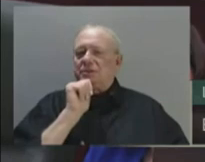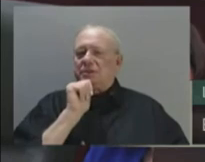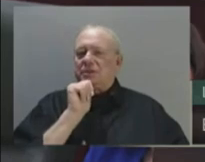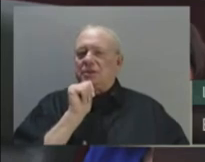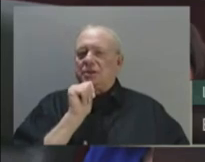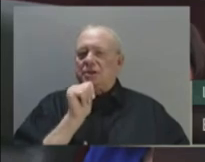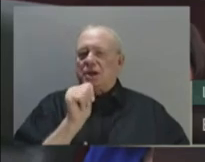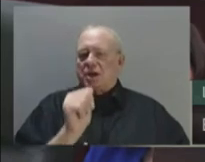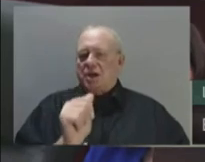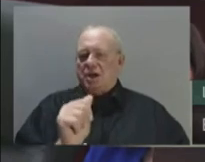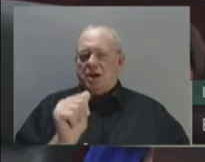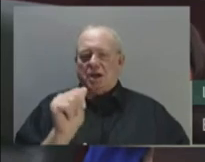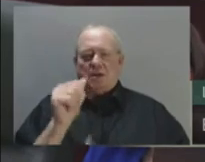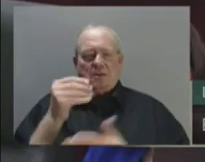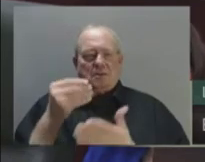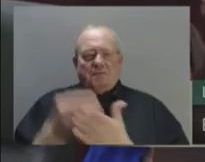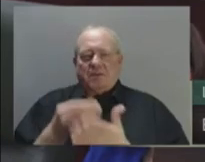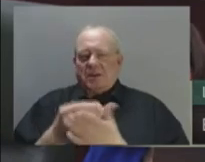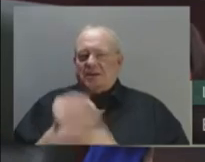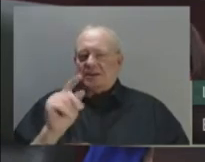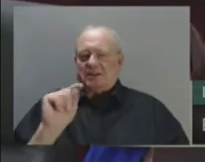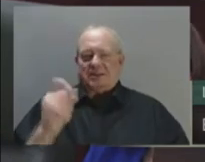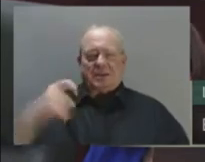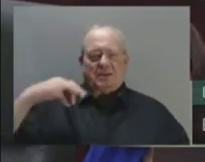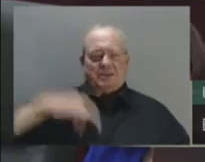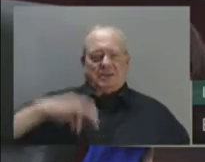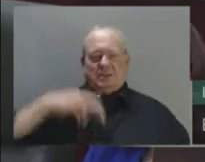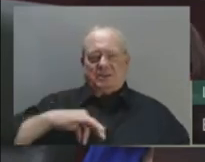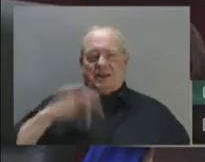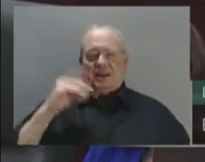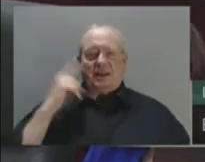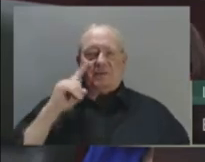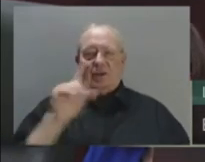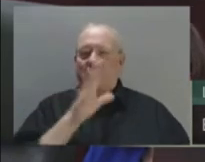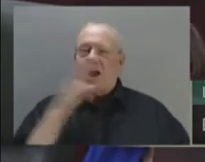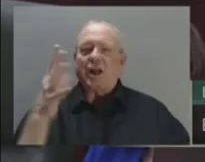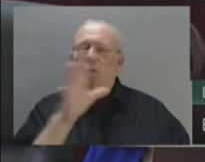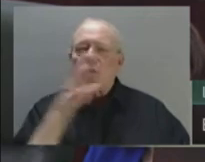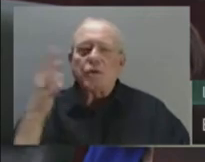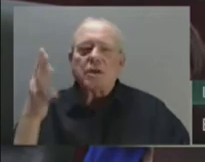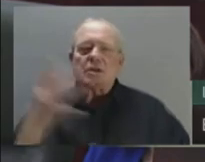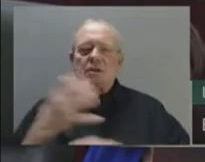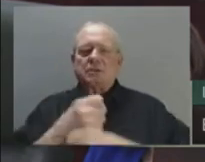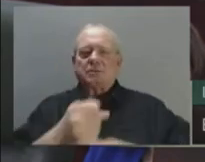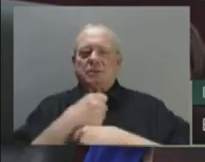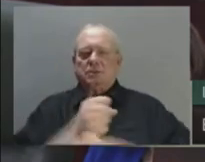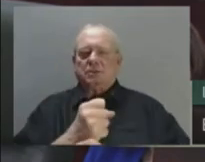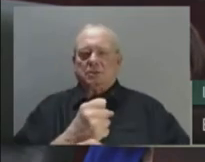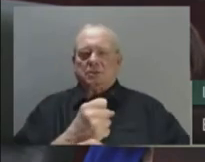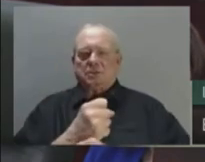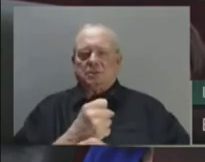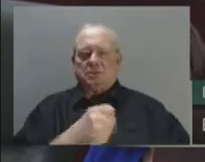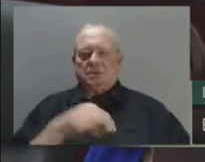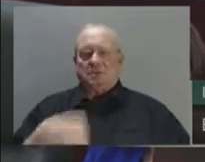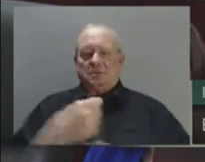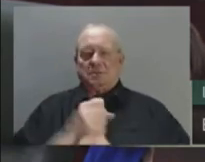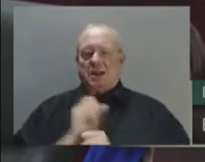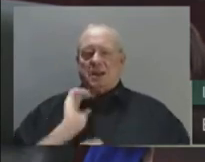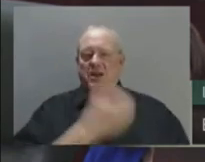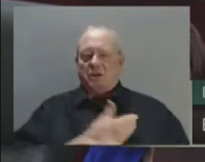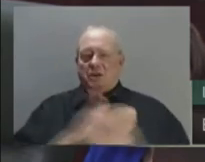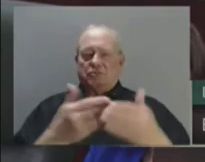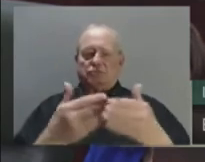carefully calibrated incentive will build on our broad-based value proposition and ensure we're able to compete with neighboring jurisdictions,